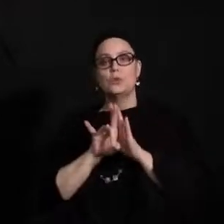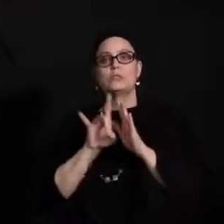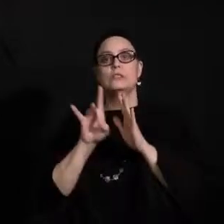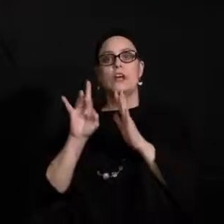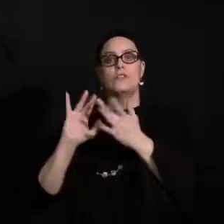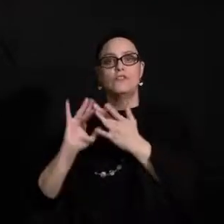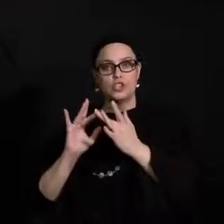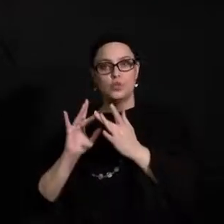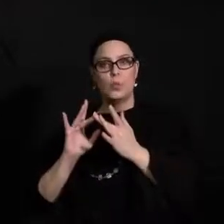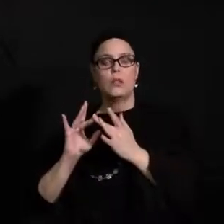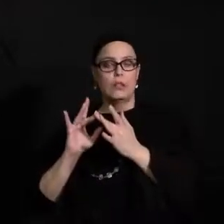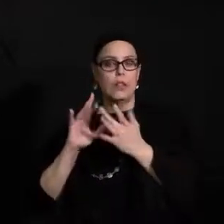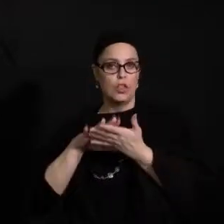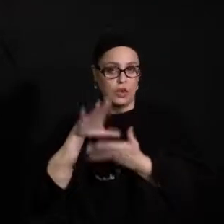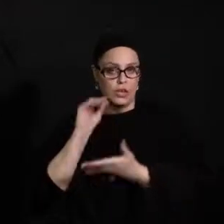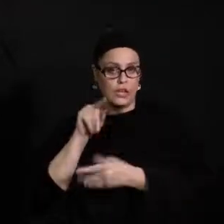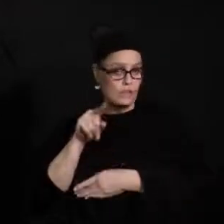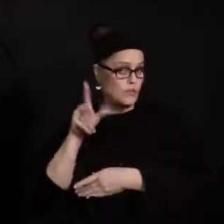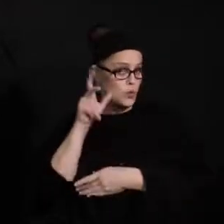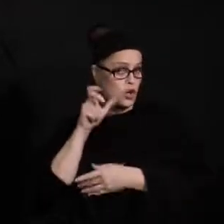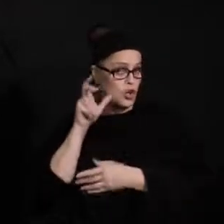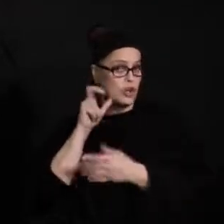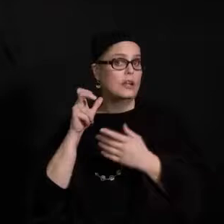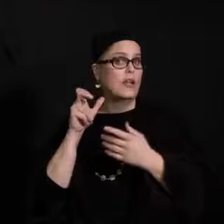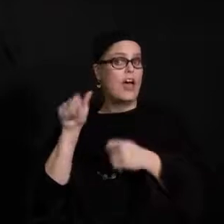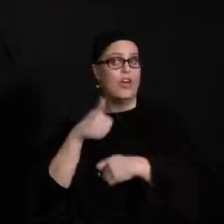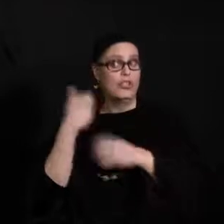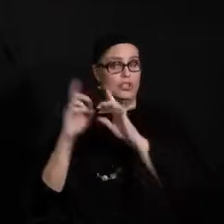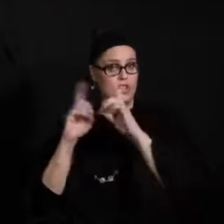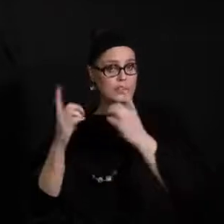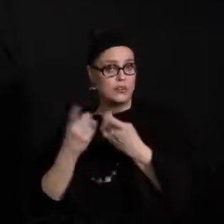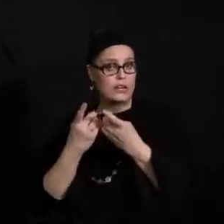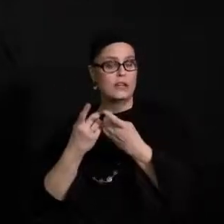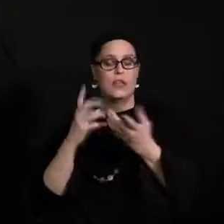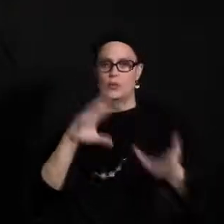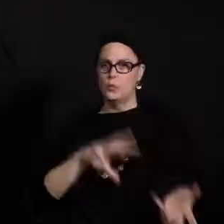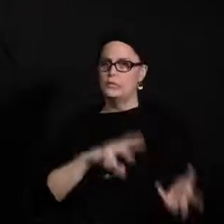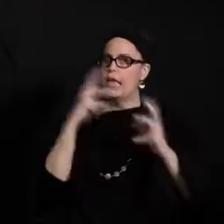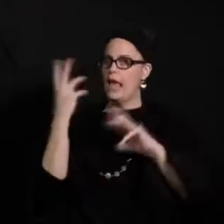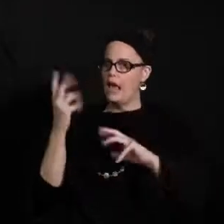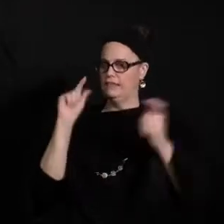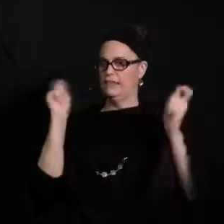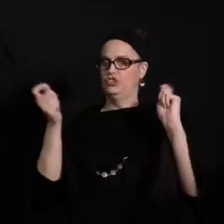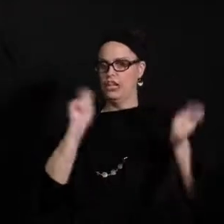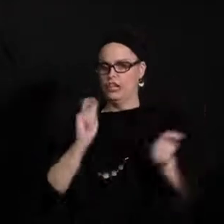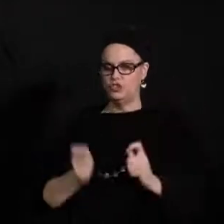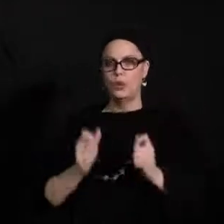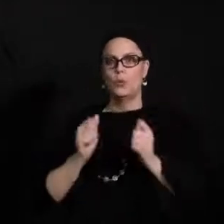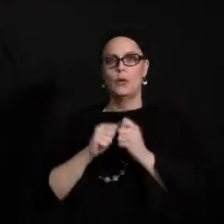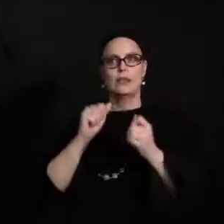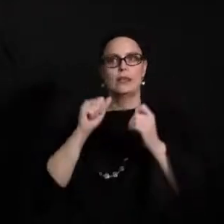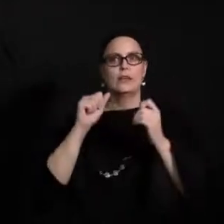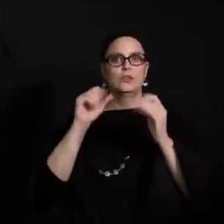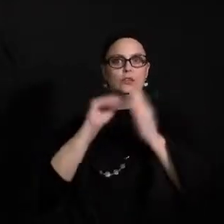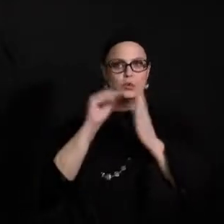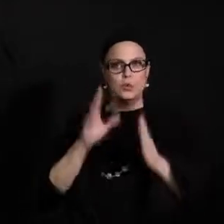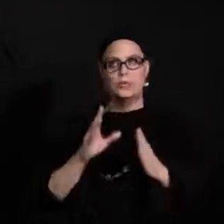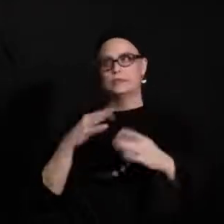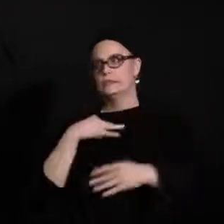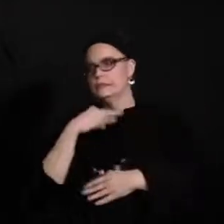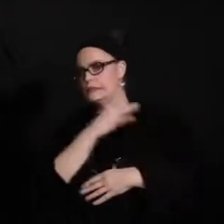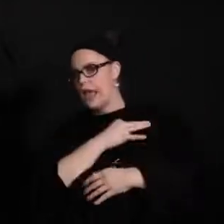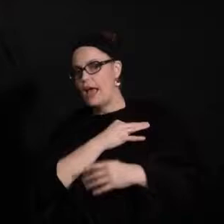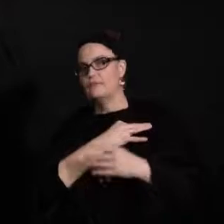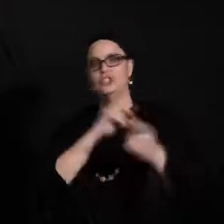other districts in which it caused a lot of chaos and changes with kids and staff and students